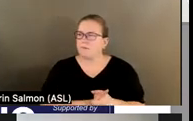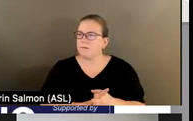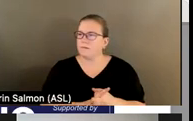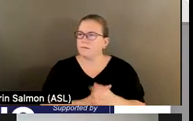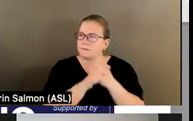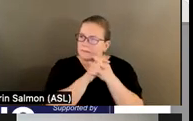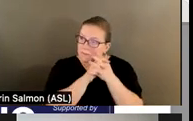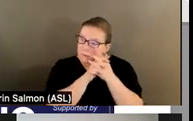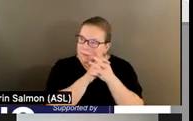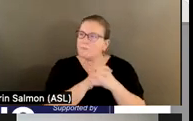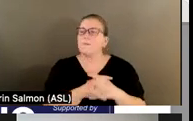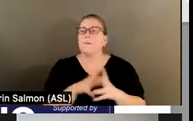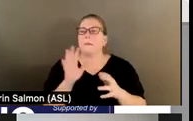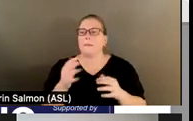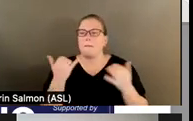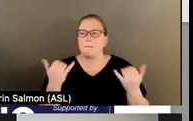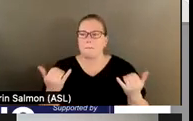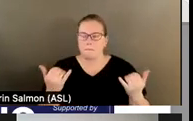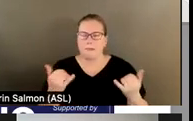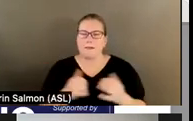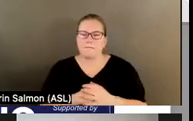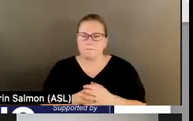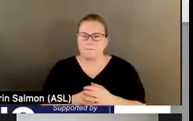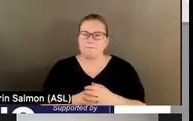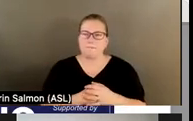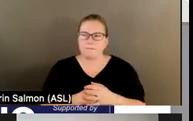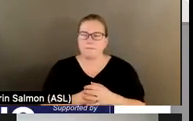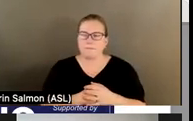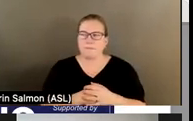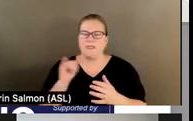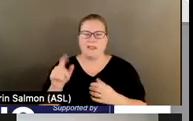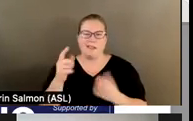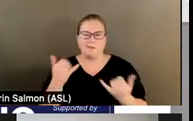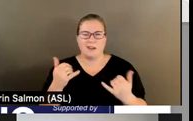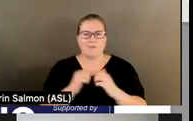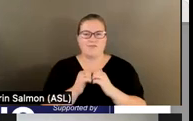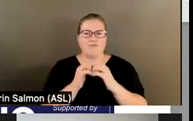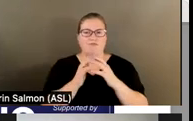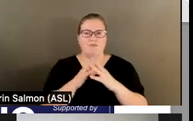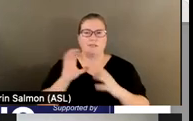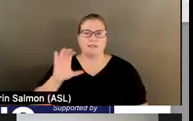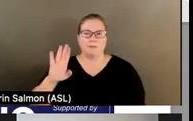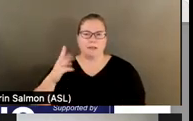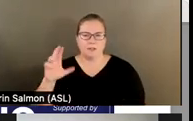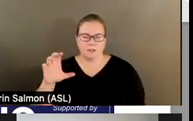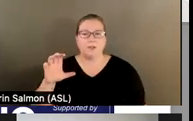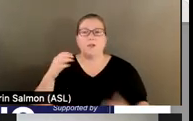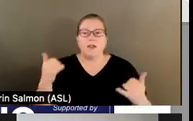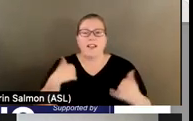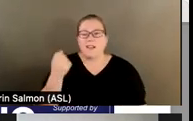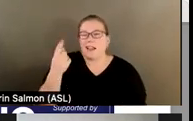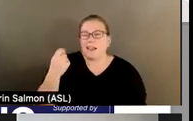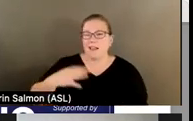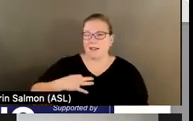This is where we are currently in the landscape of CCBHCs in Georgia. We have 11 CCBHC candidates. No